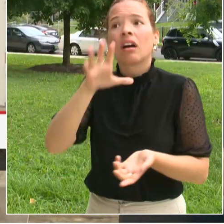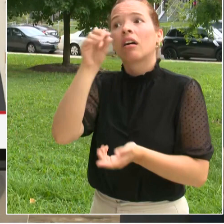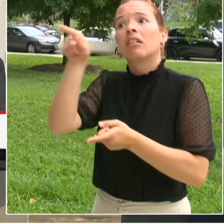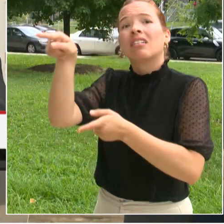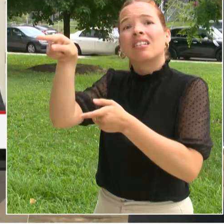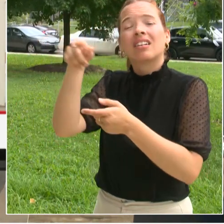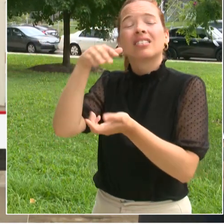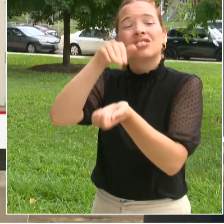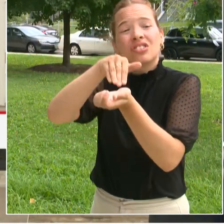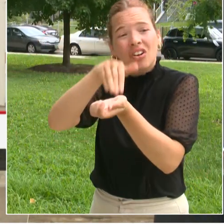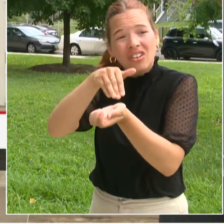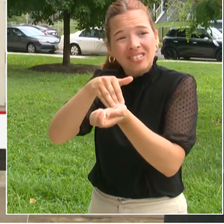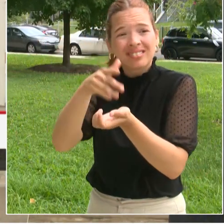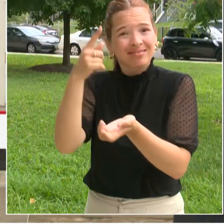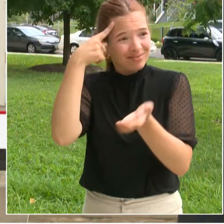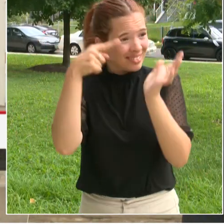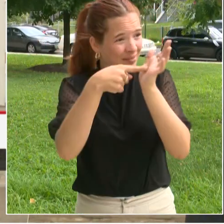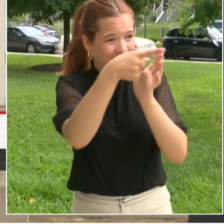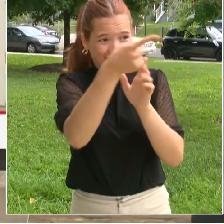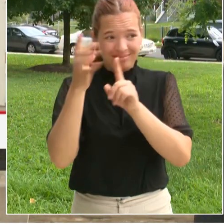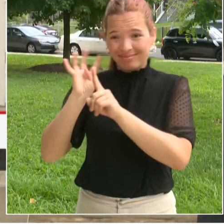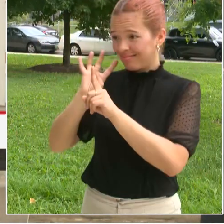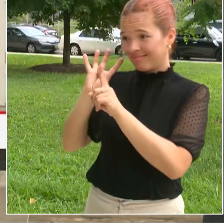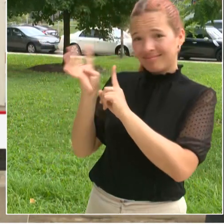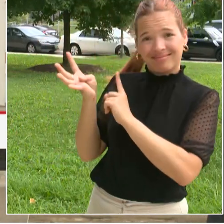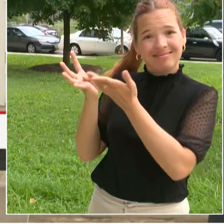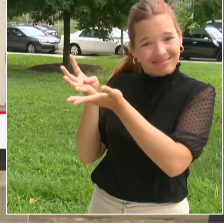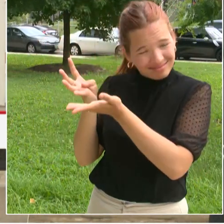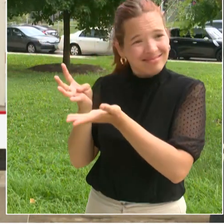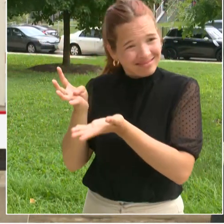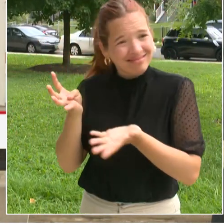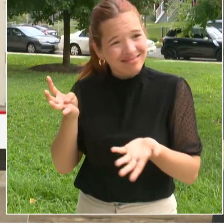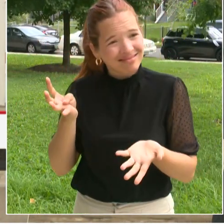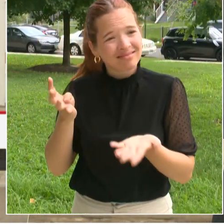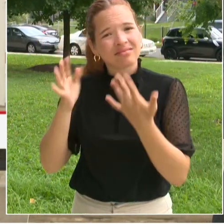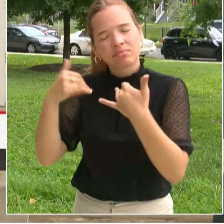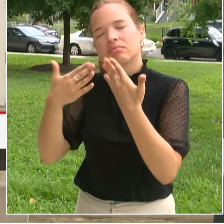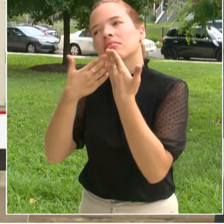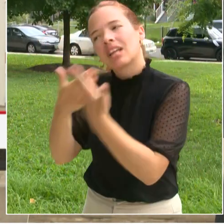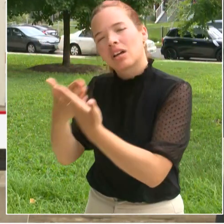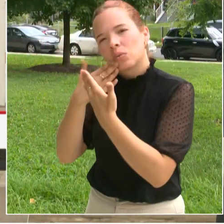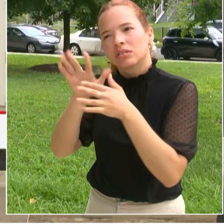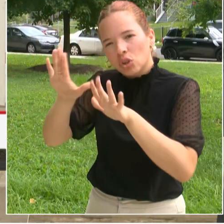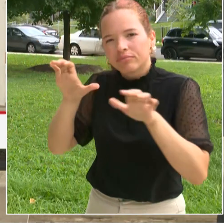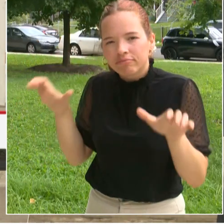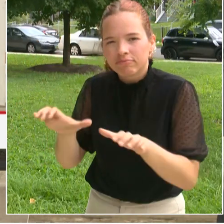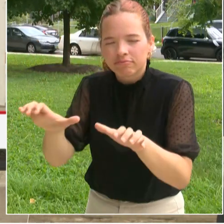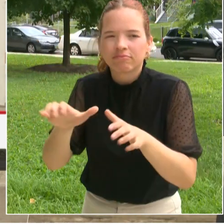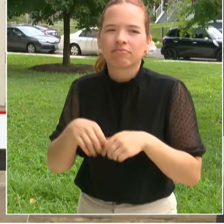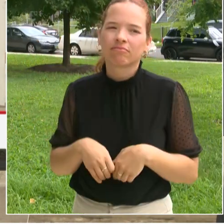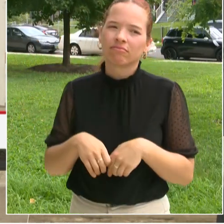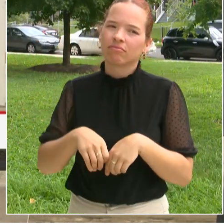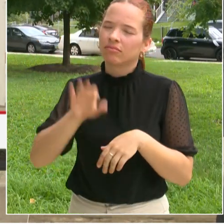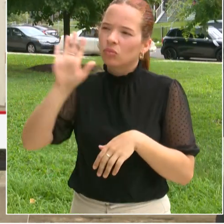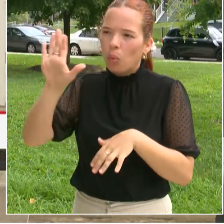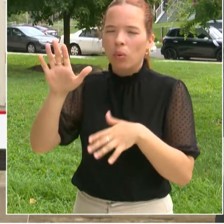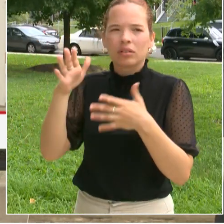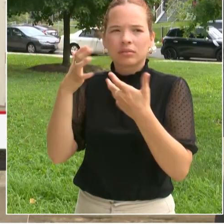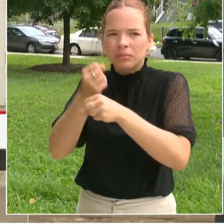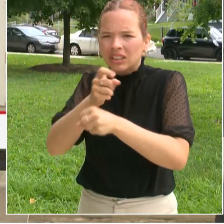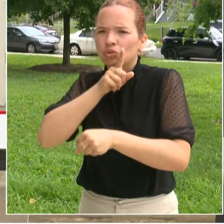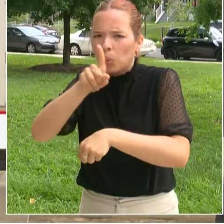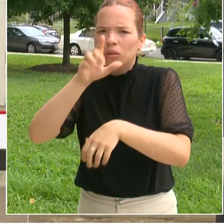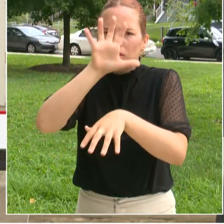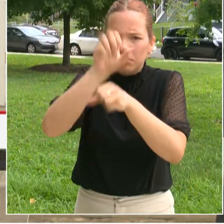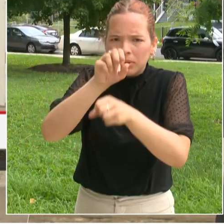Kaskin and others who have made it so much easier to get to vaccines have facilitated access and are working hard